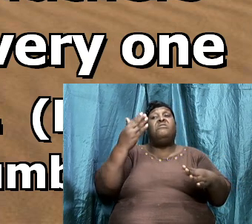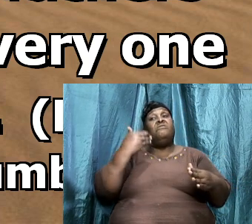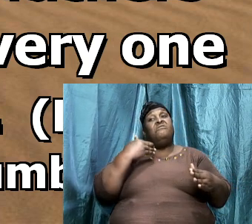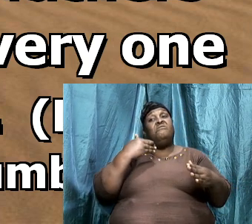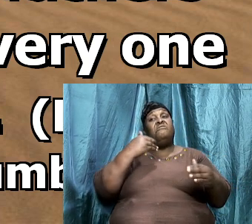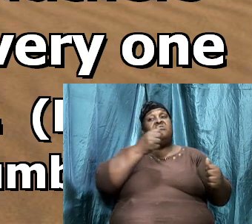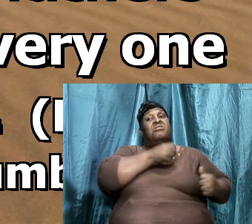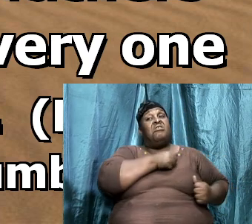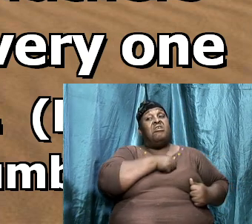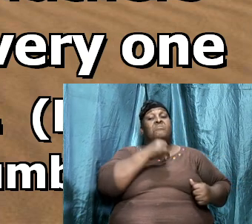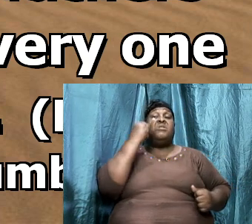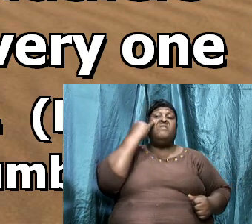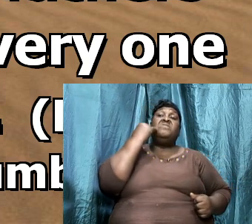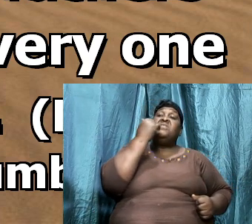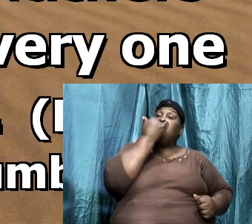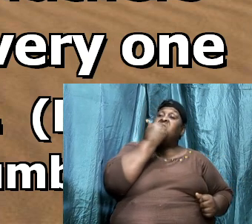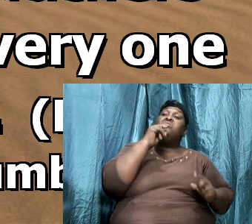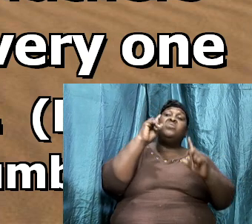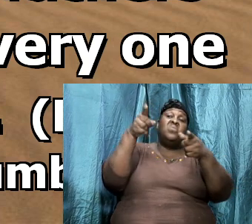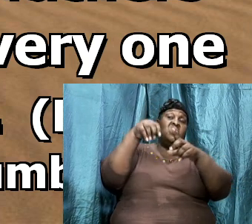went into the land.